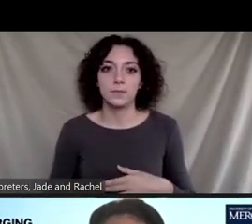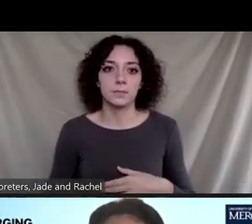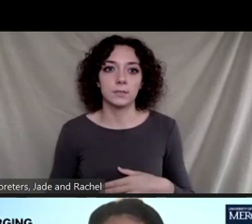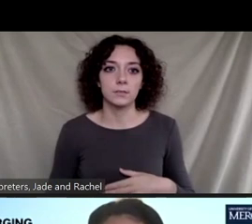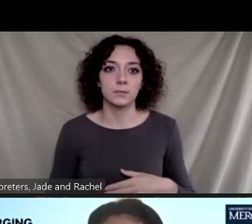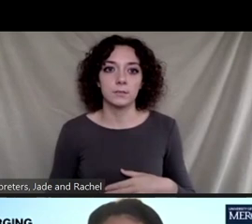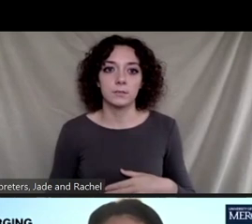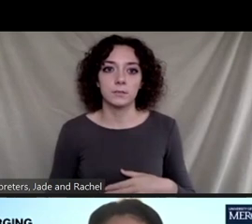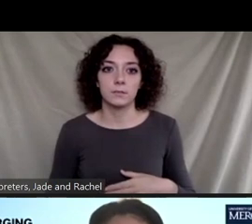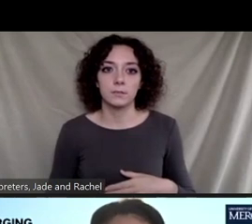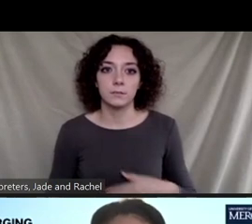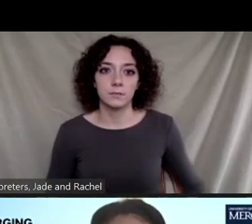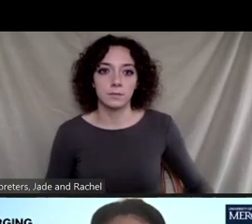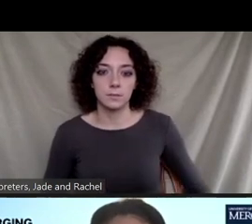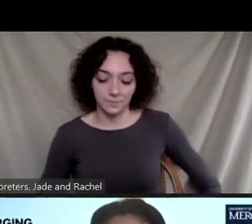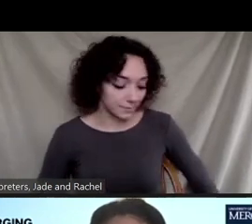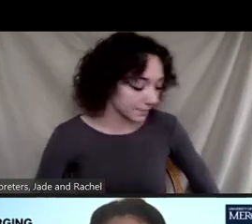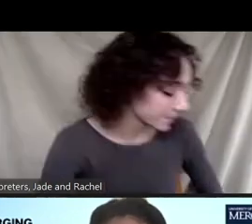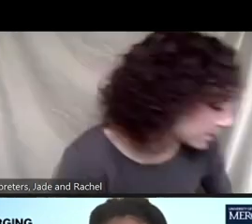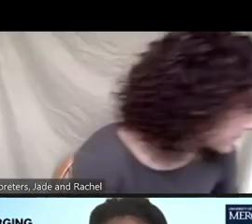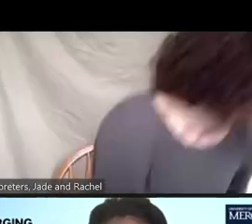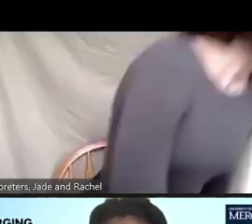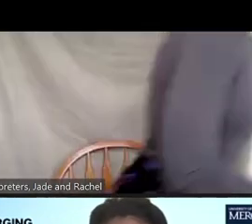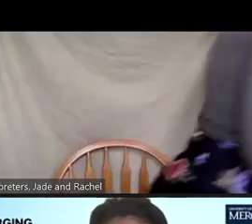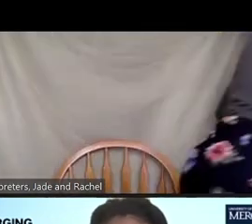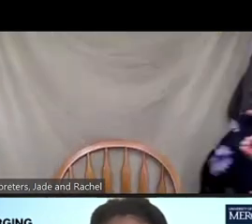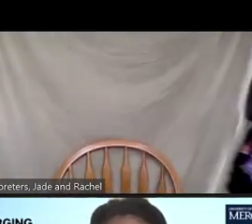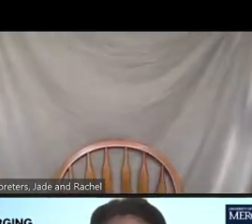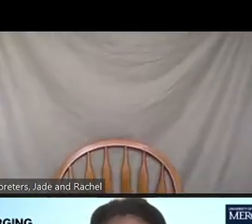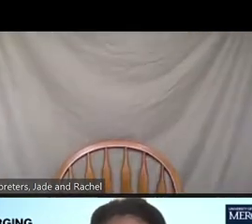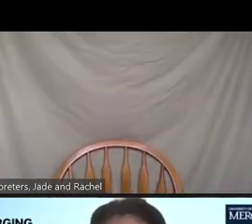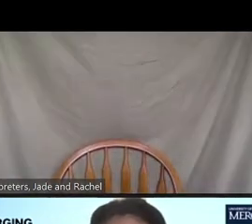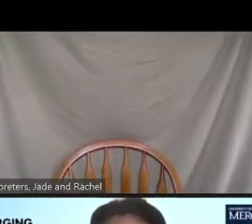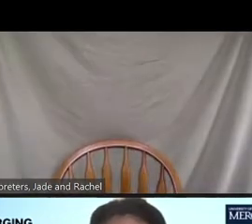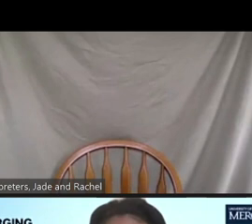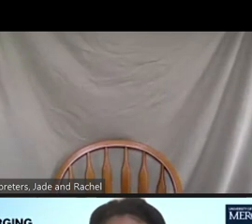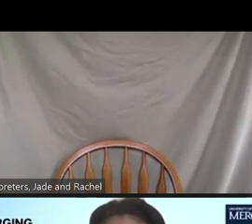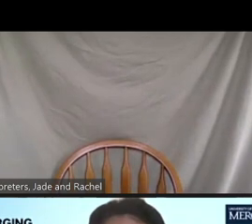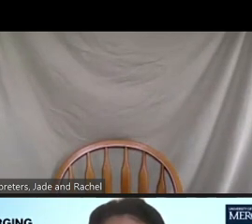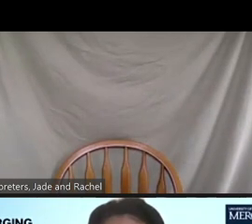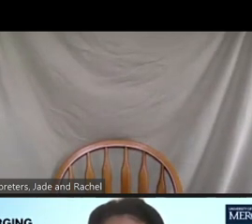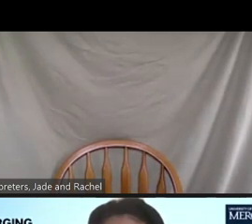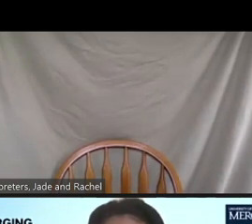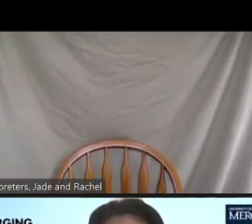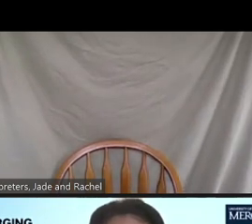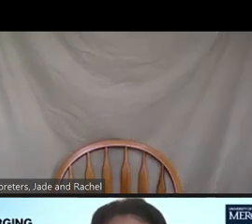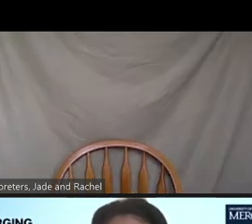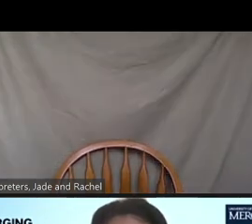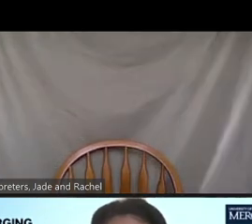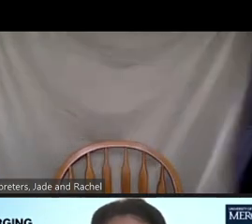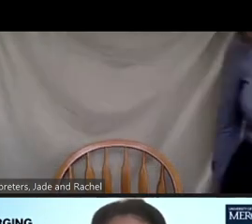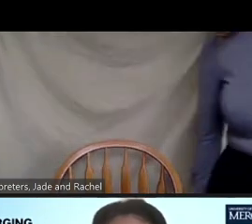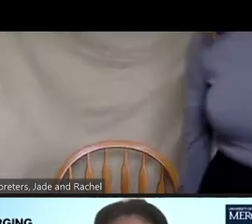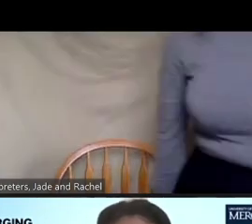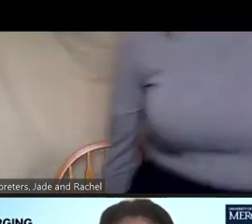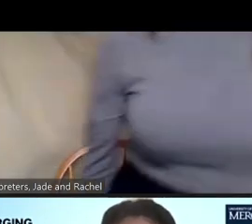Thank you. Yeah. I've seen a lot more studies focusing on equity, but it seems more the surface, this is inequitable, but getting more to the